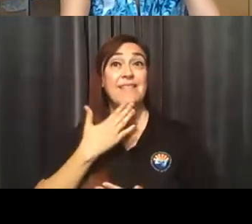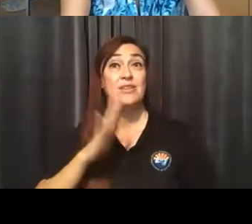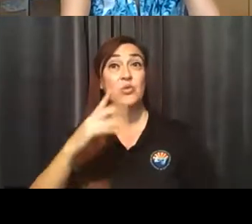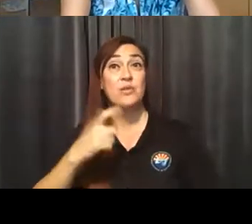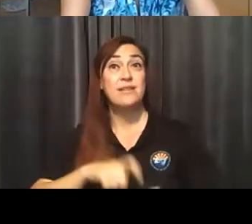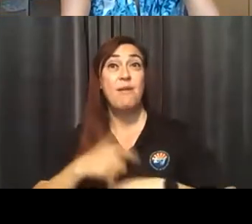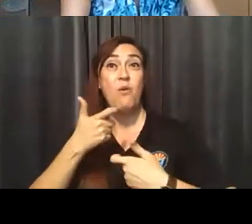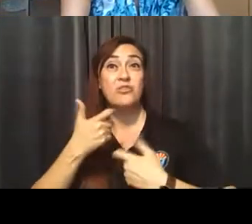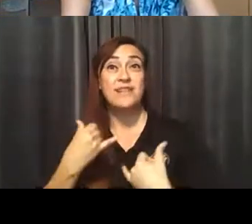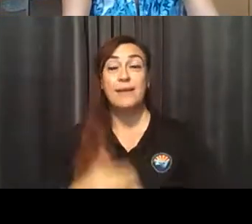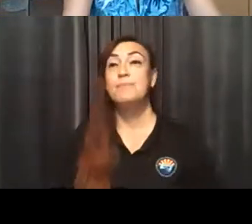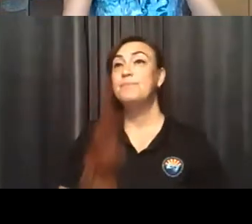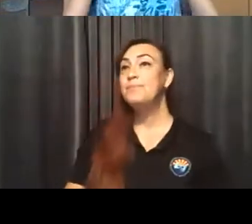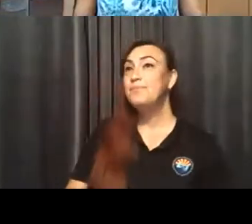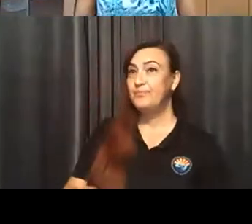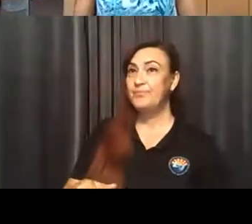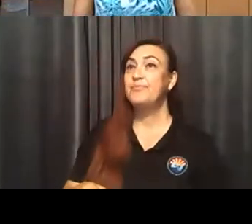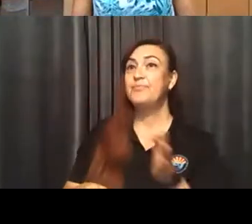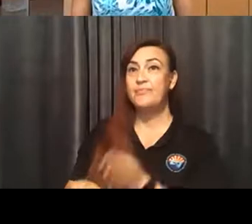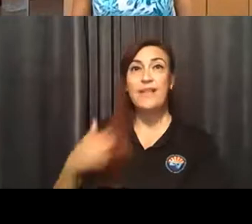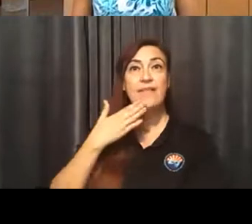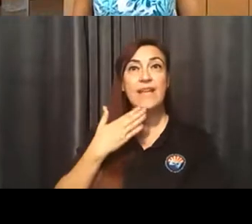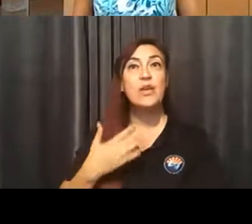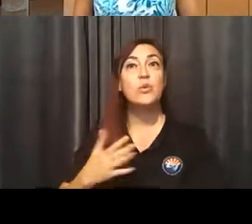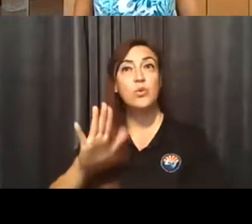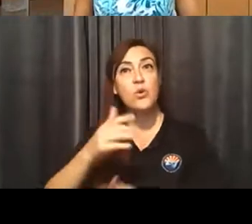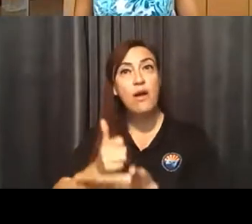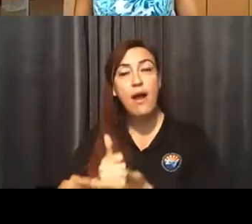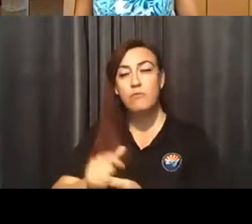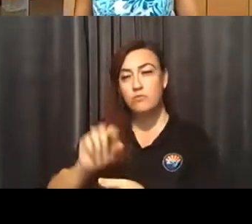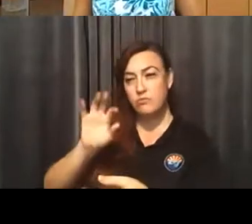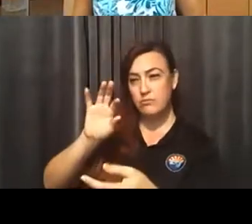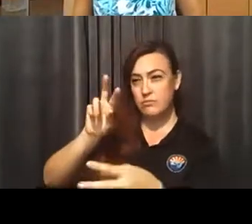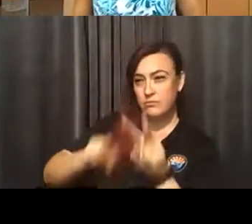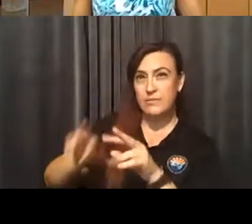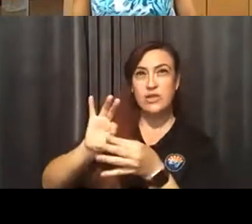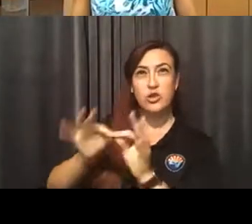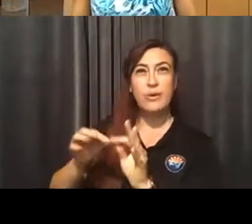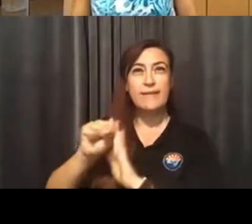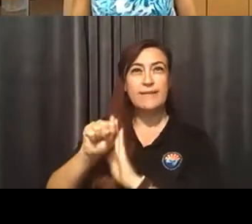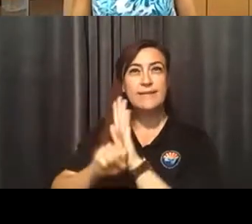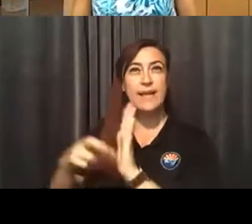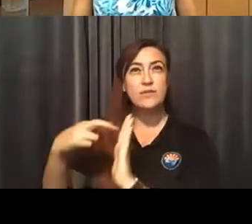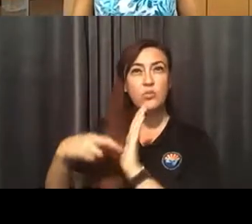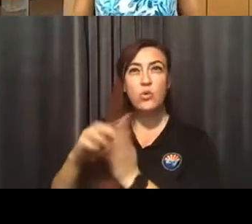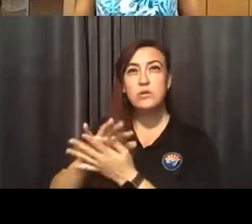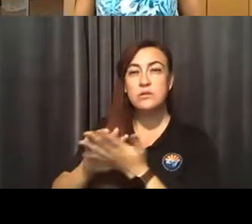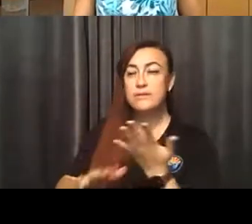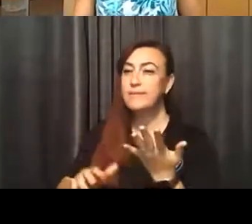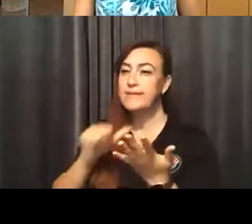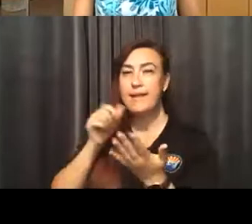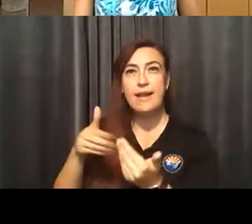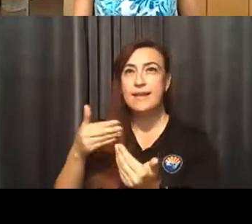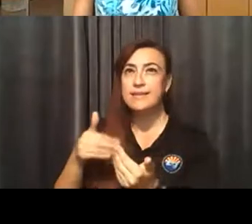Leslie, thank you. Really appreciate the help interpreting what the state is giving everyone in terms of reopening. It's not always easy